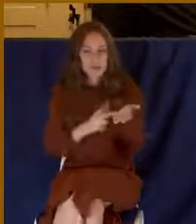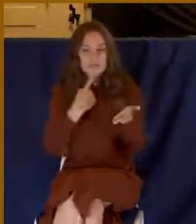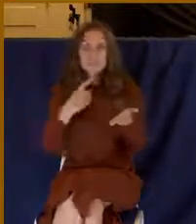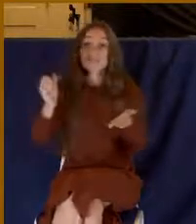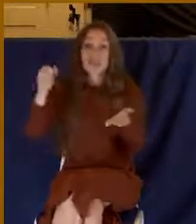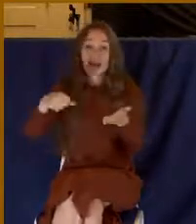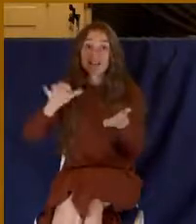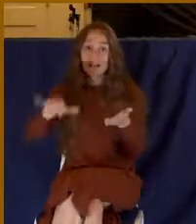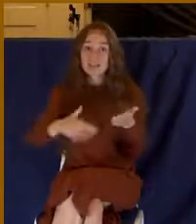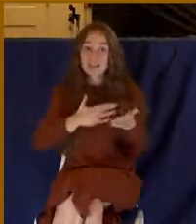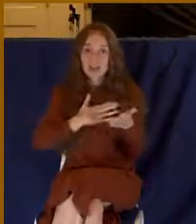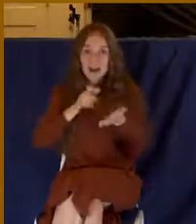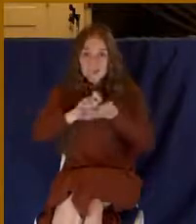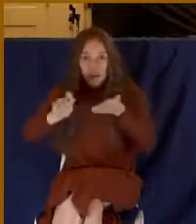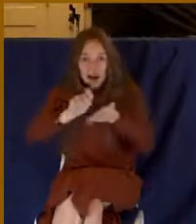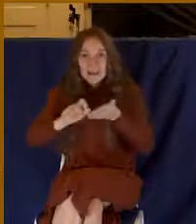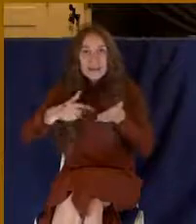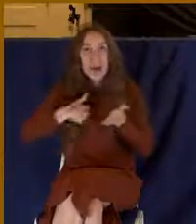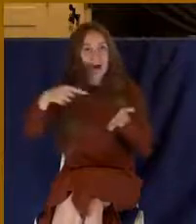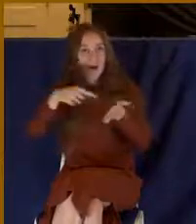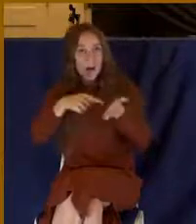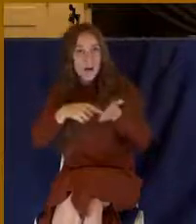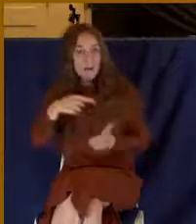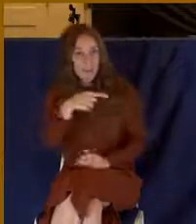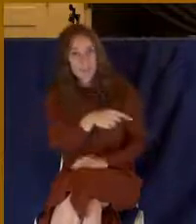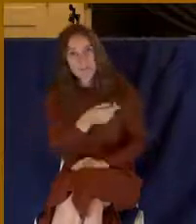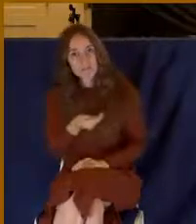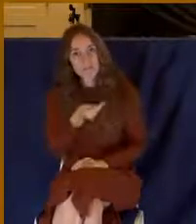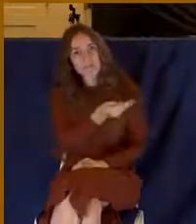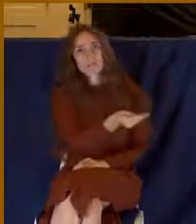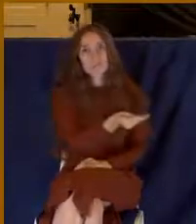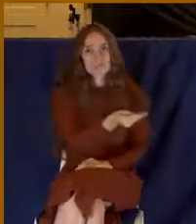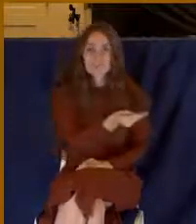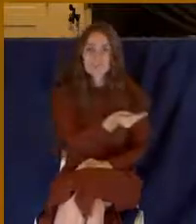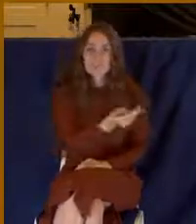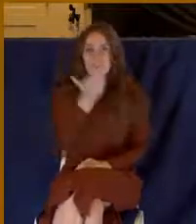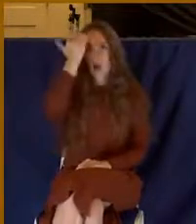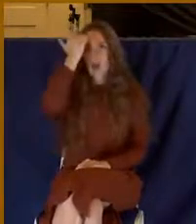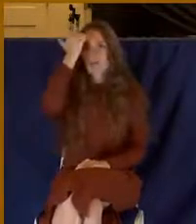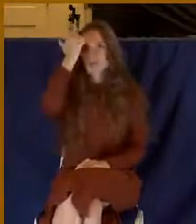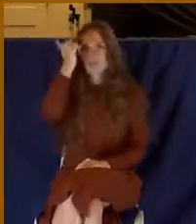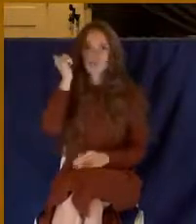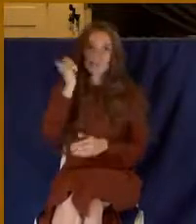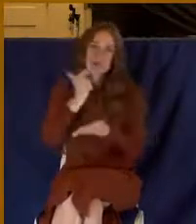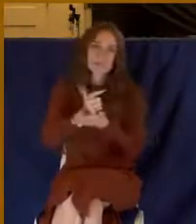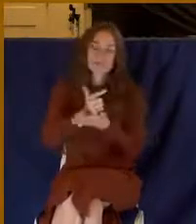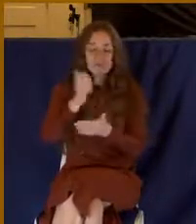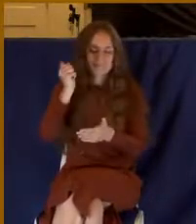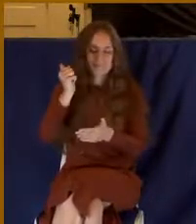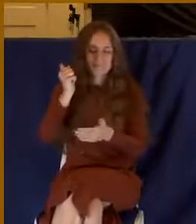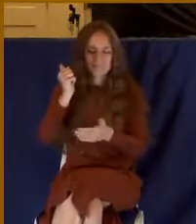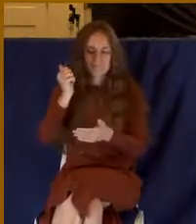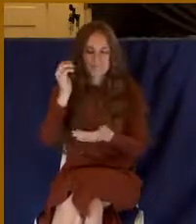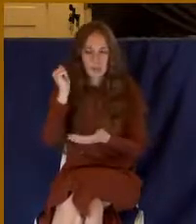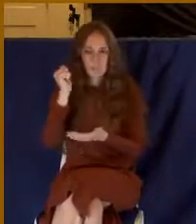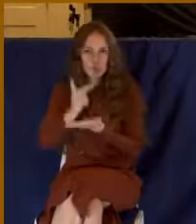my handwriting. I owe him this. Did you know that you have an IOU against God?